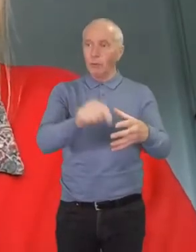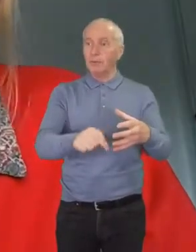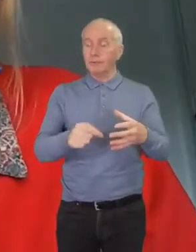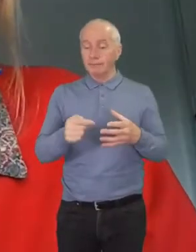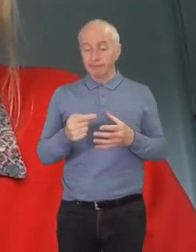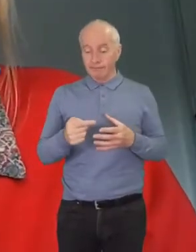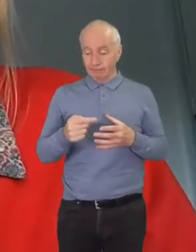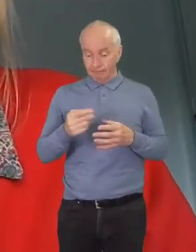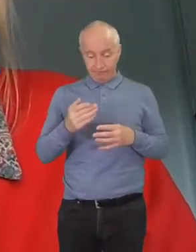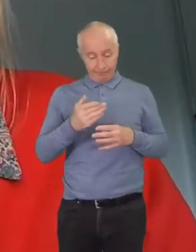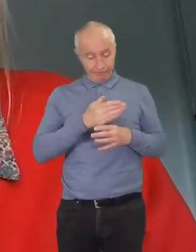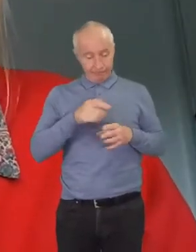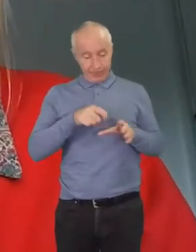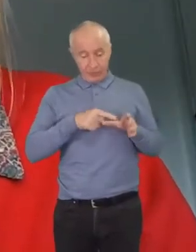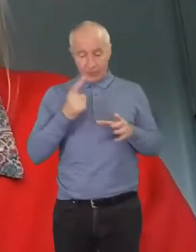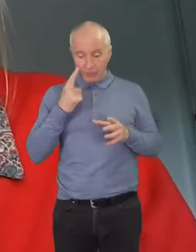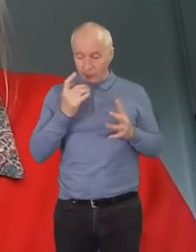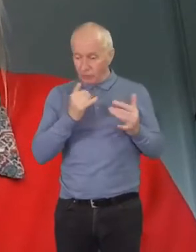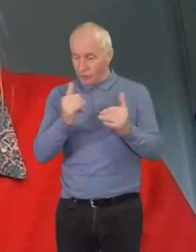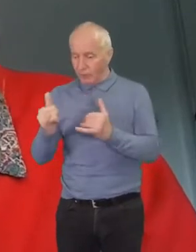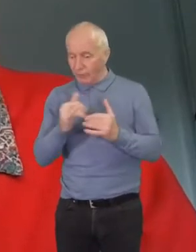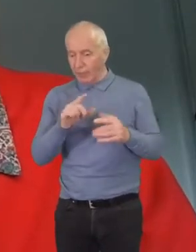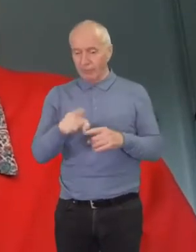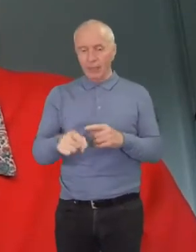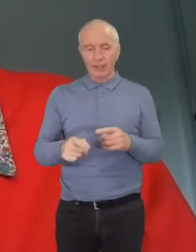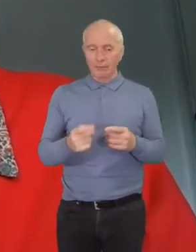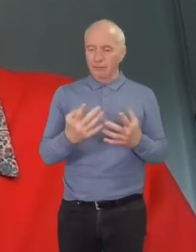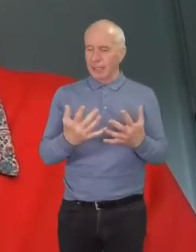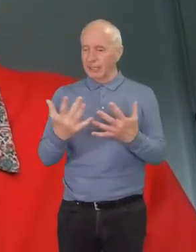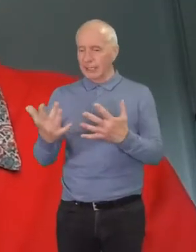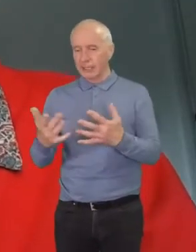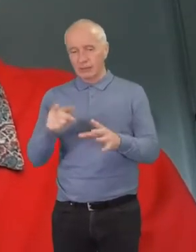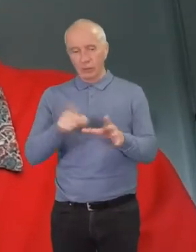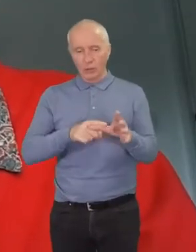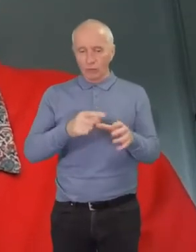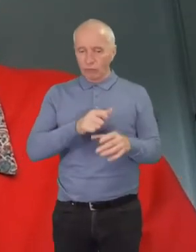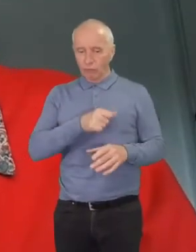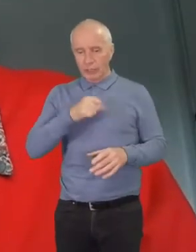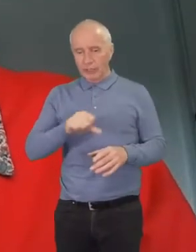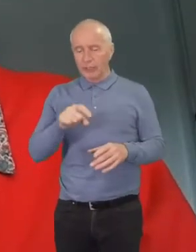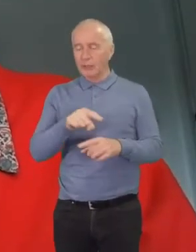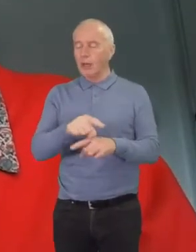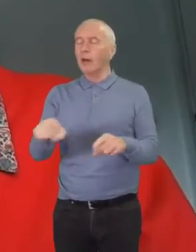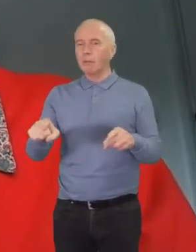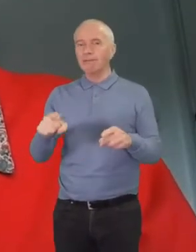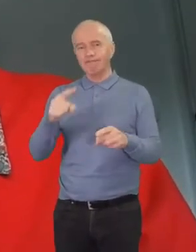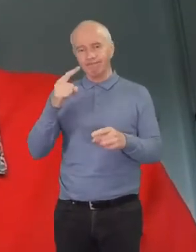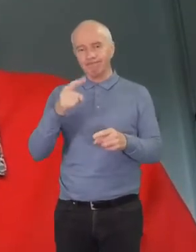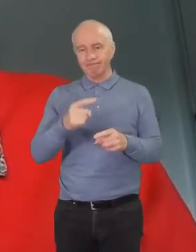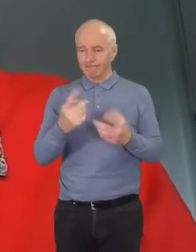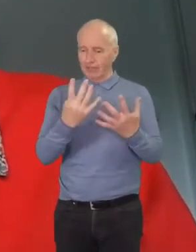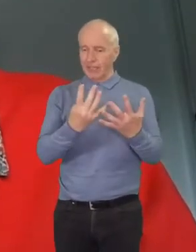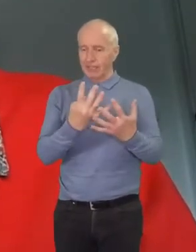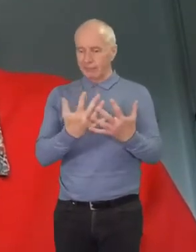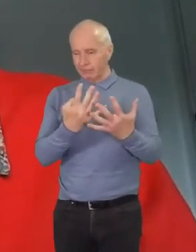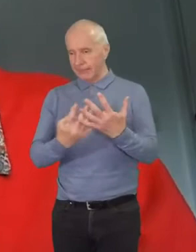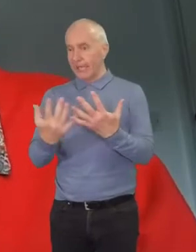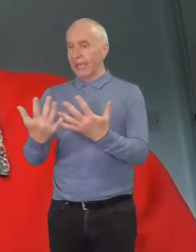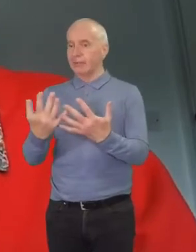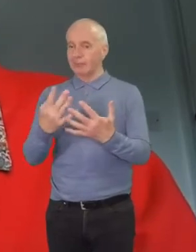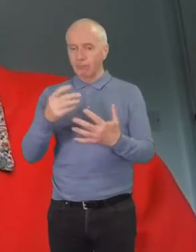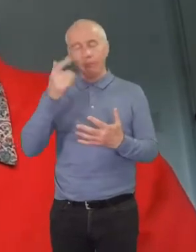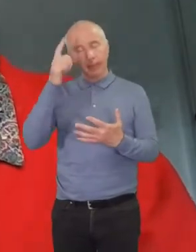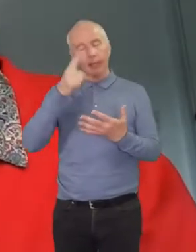earlier this year showing that 9 in 10 young Christians care deeply about climate change, I do actually feel pretty confident answering that question.